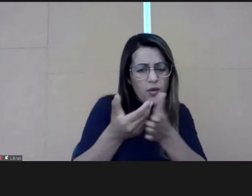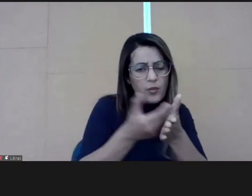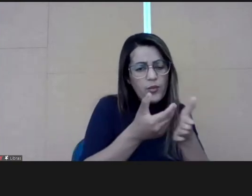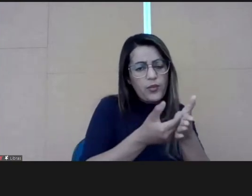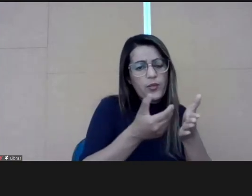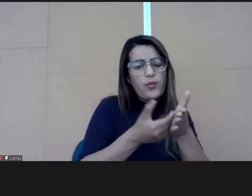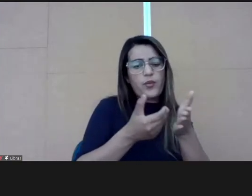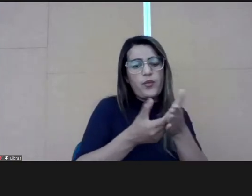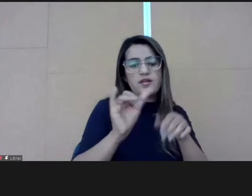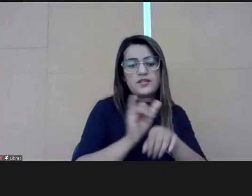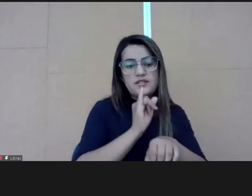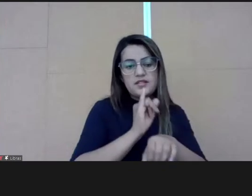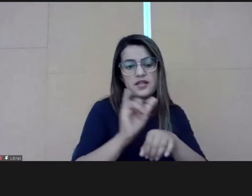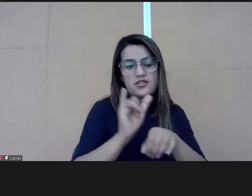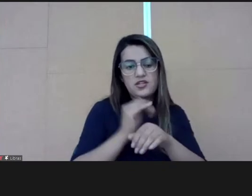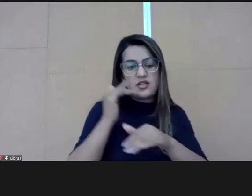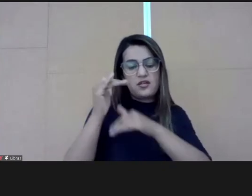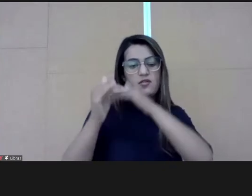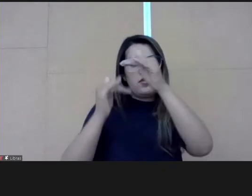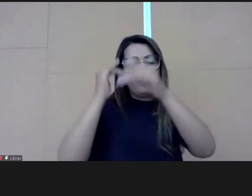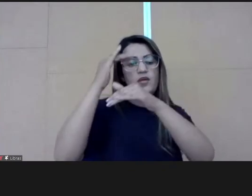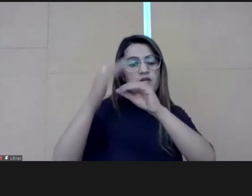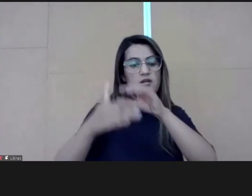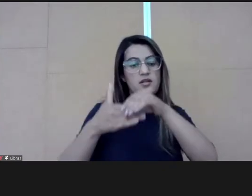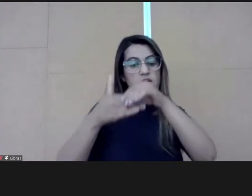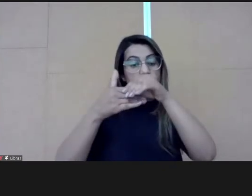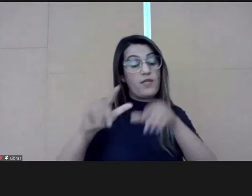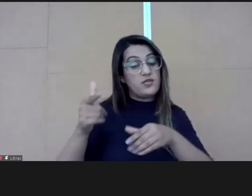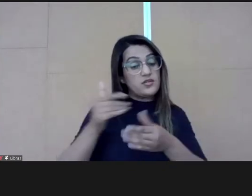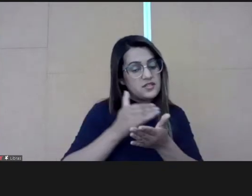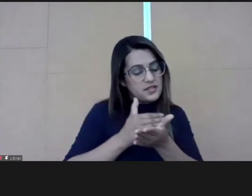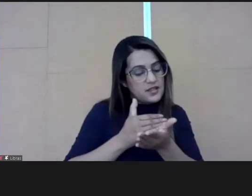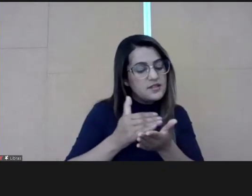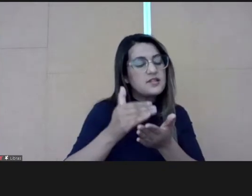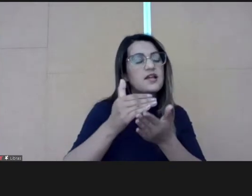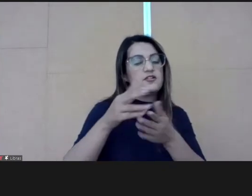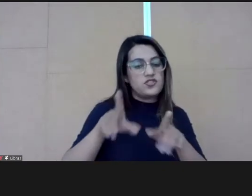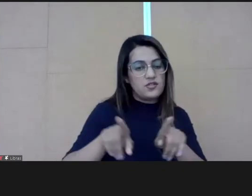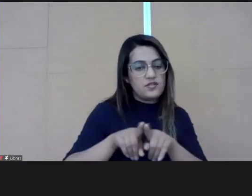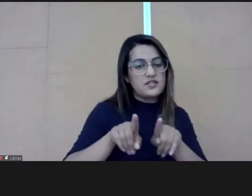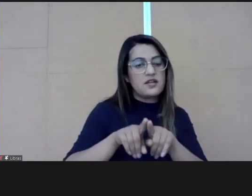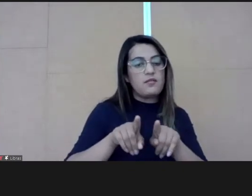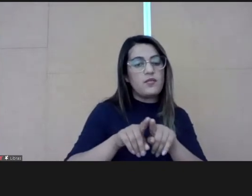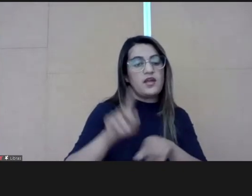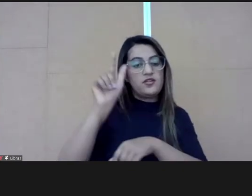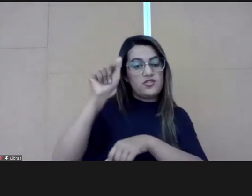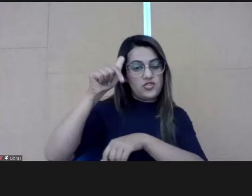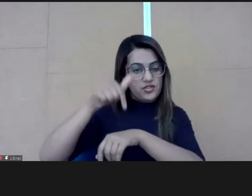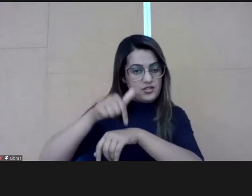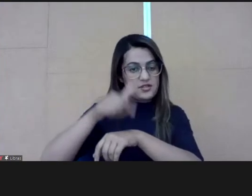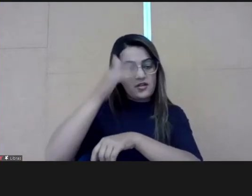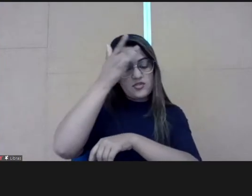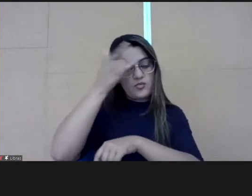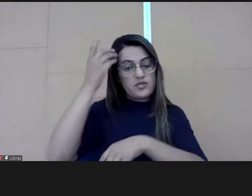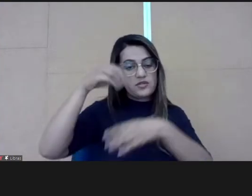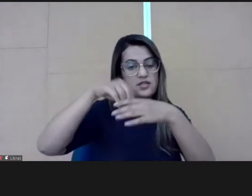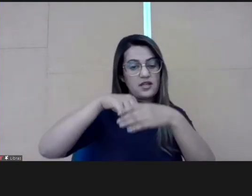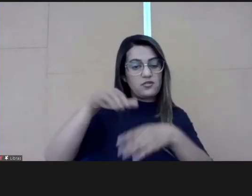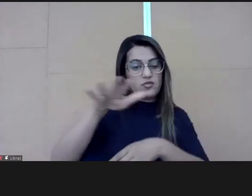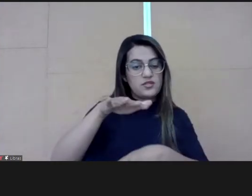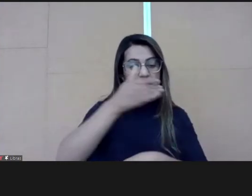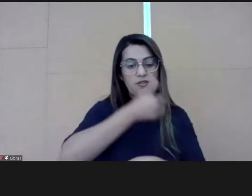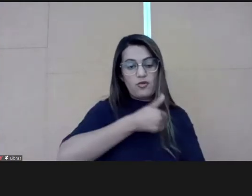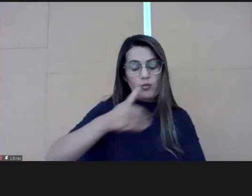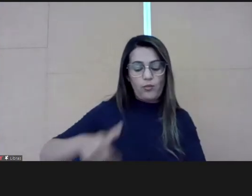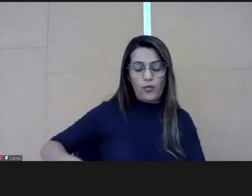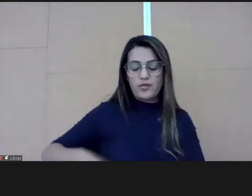And so it's a study that will help the development of leaderships, but also some other initiatives for